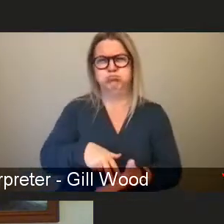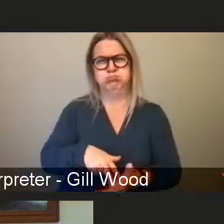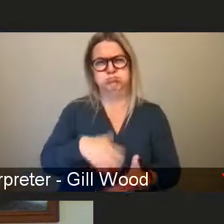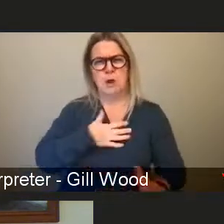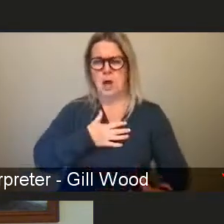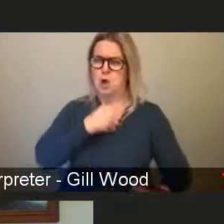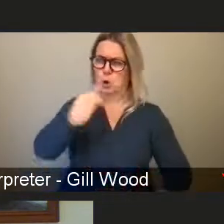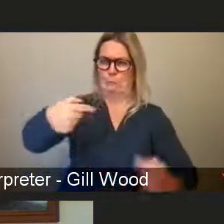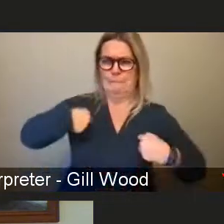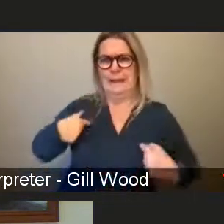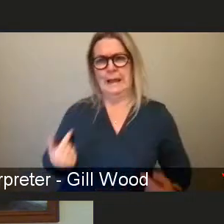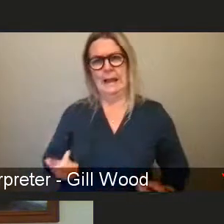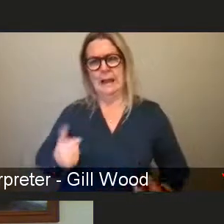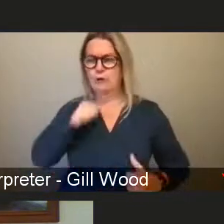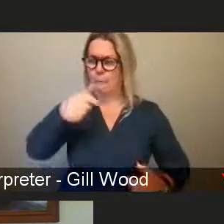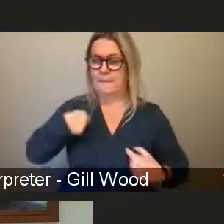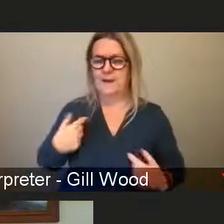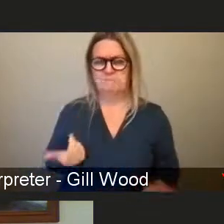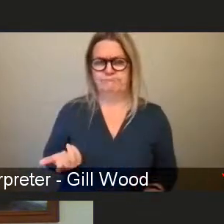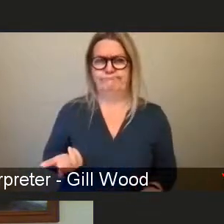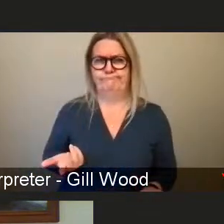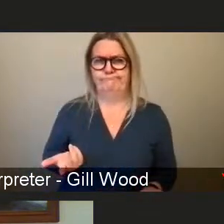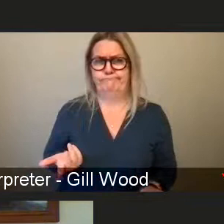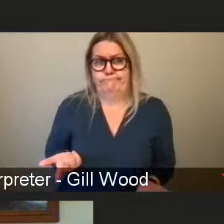you know? yeah,